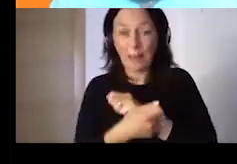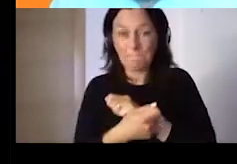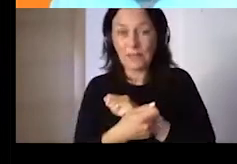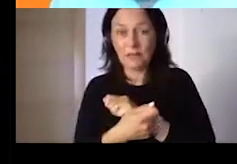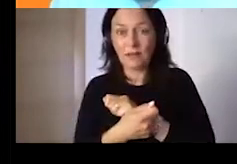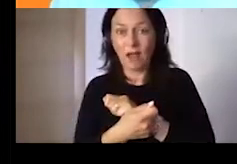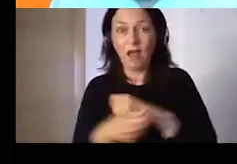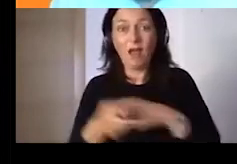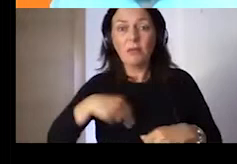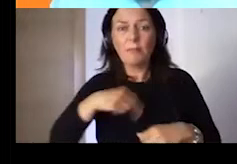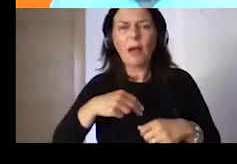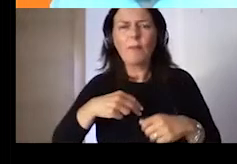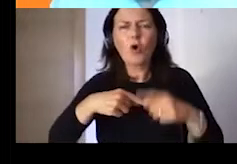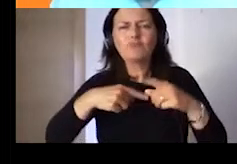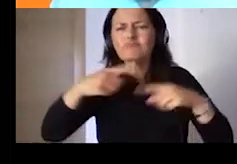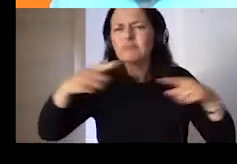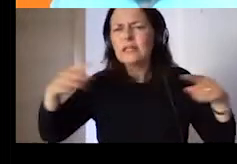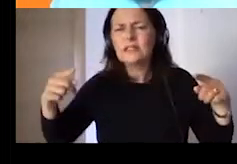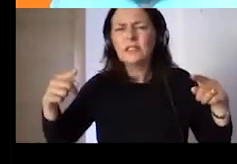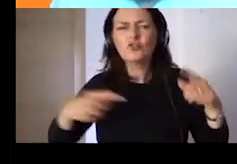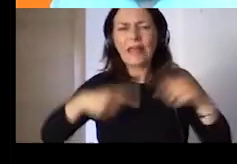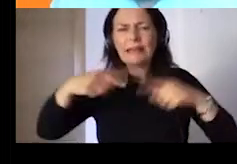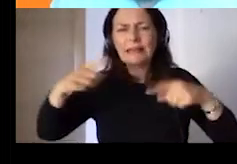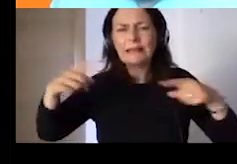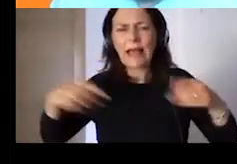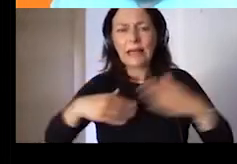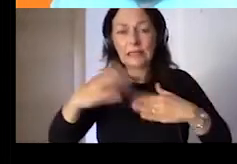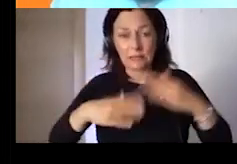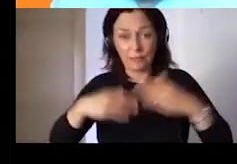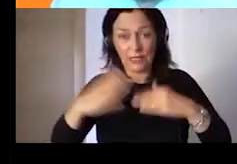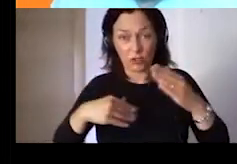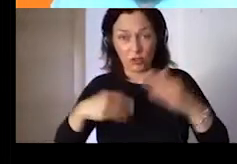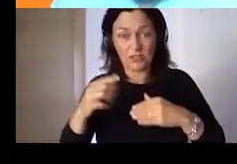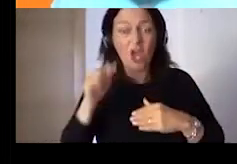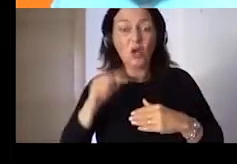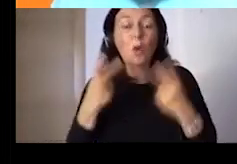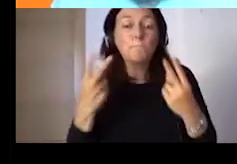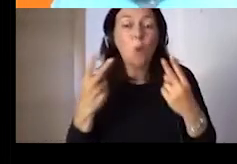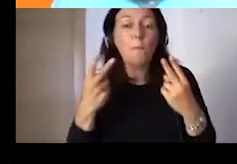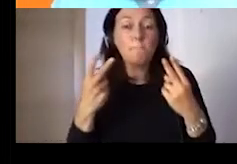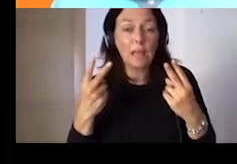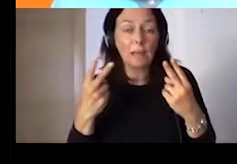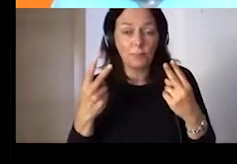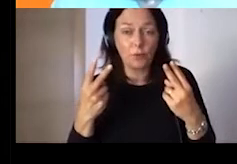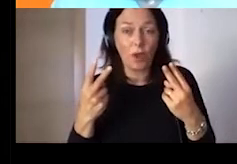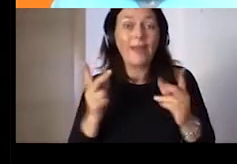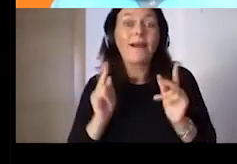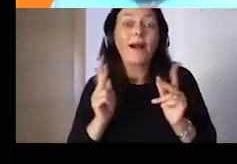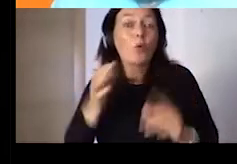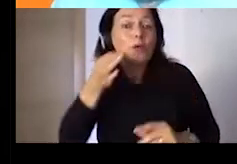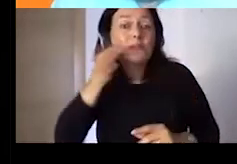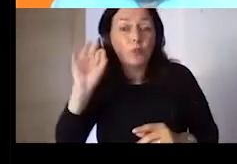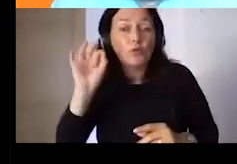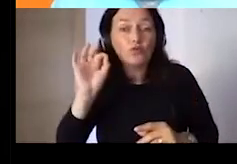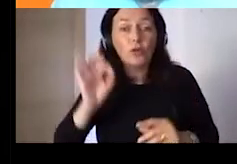reflecting on how to improve the digital profile of European citizens, it's not